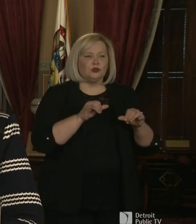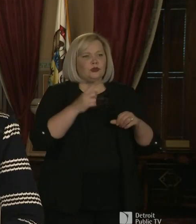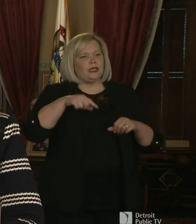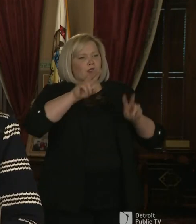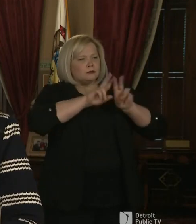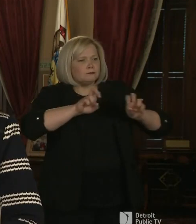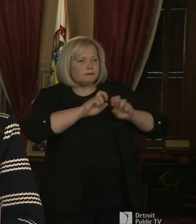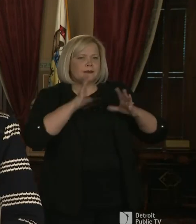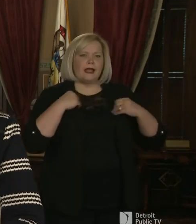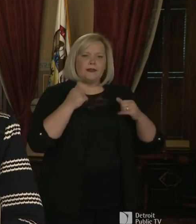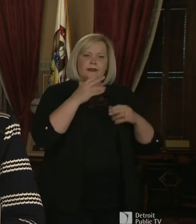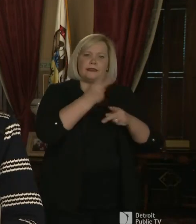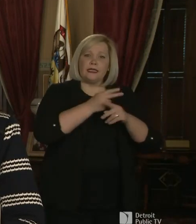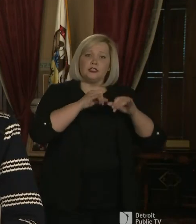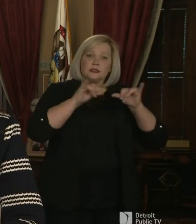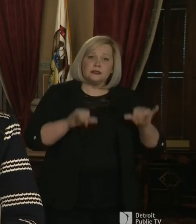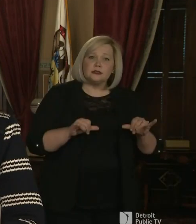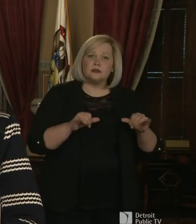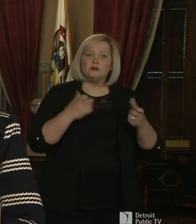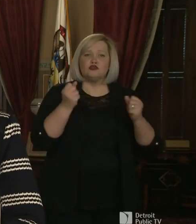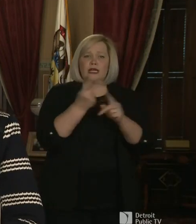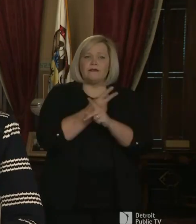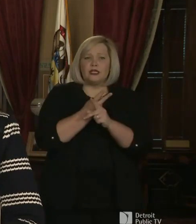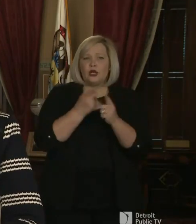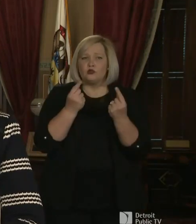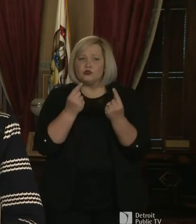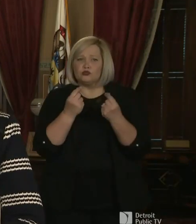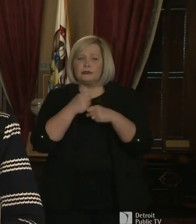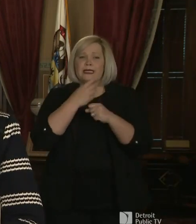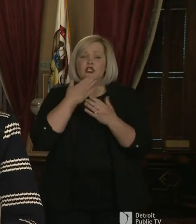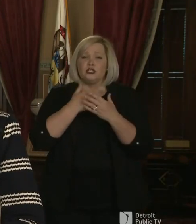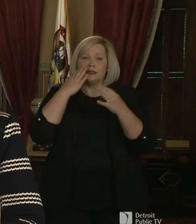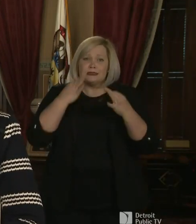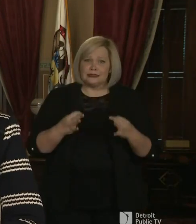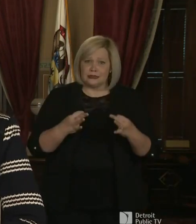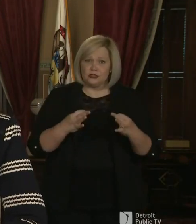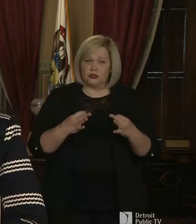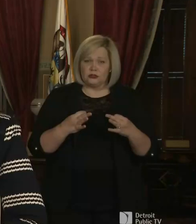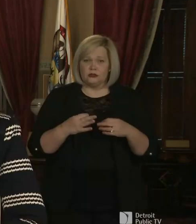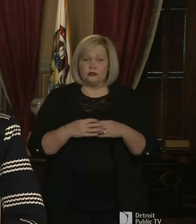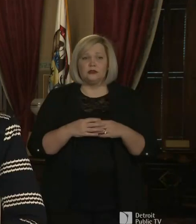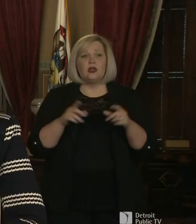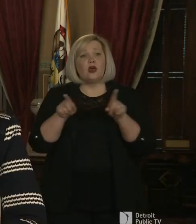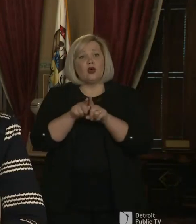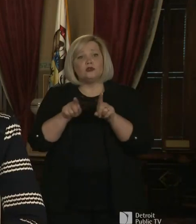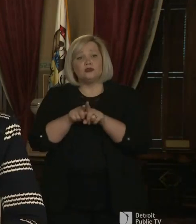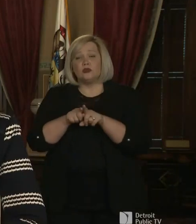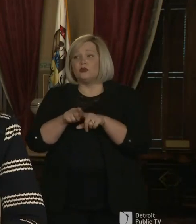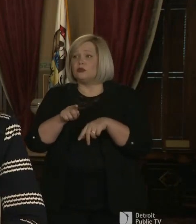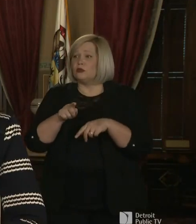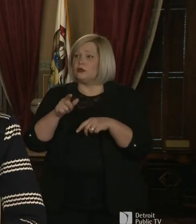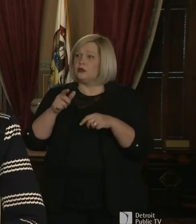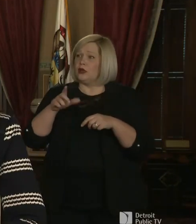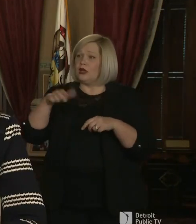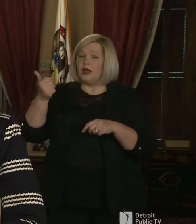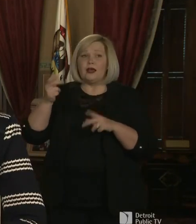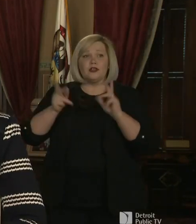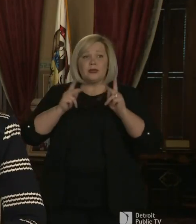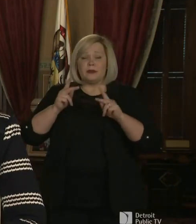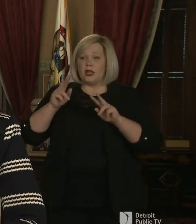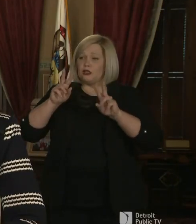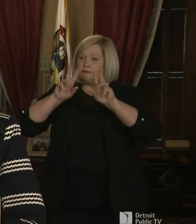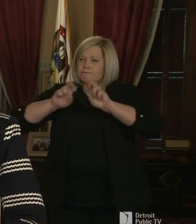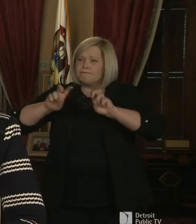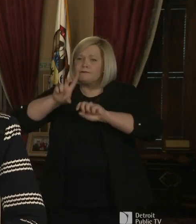informed decisions that we know what we're really confronting. In combination, I've got a group of people that are helping me look at all of the different